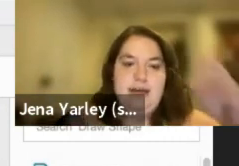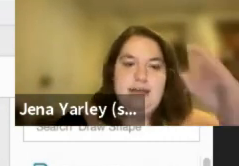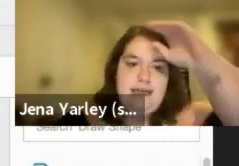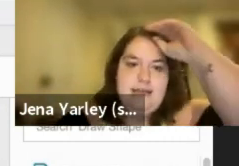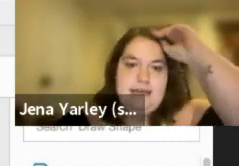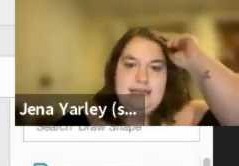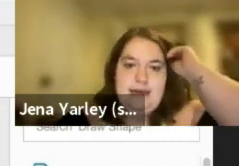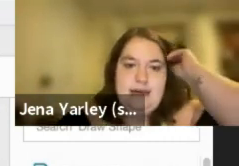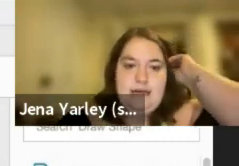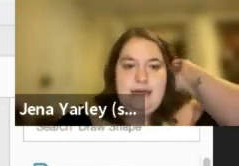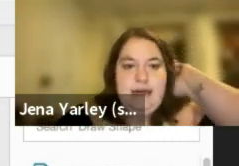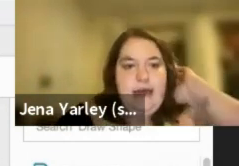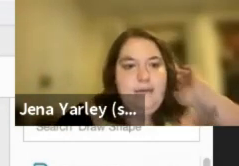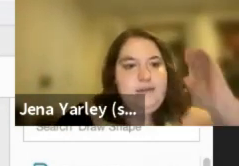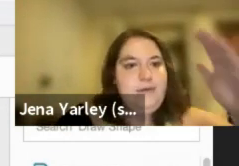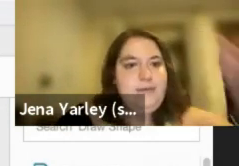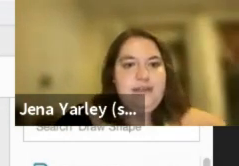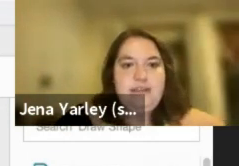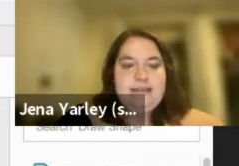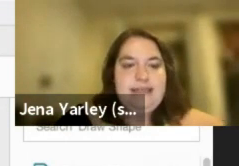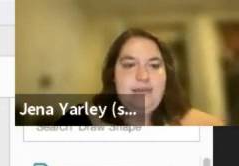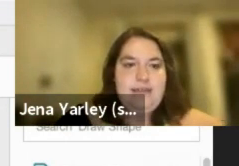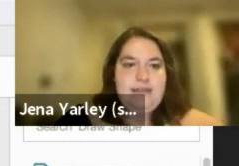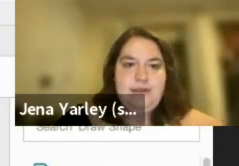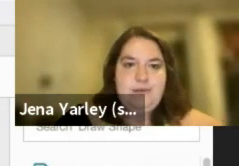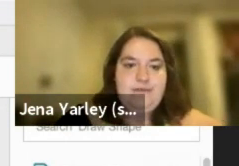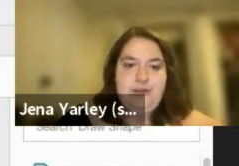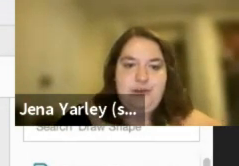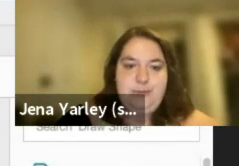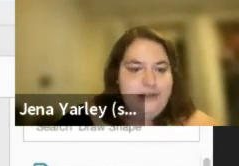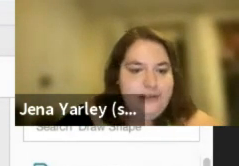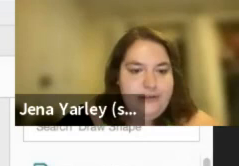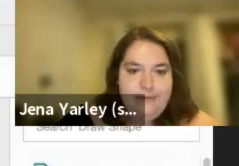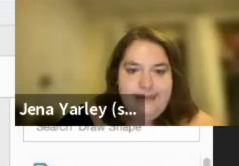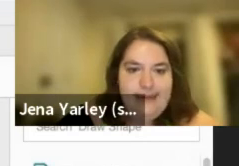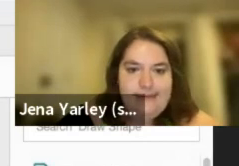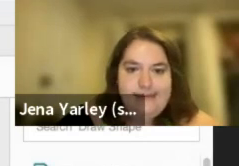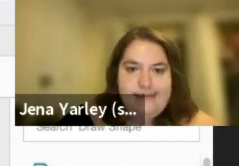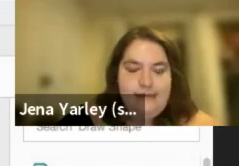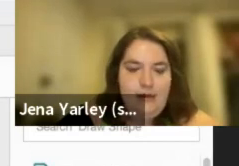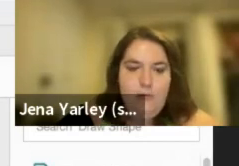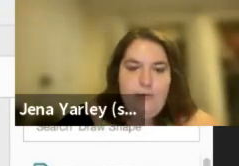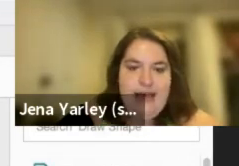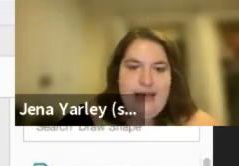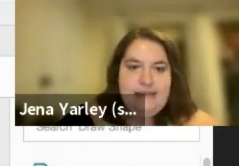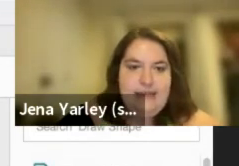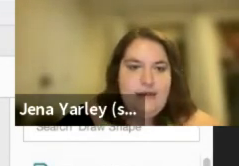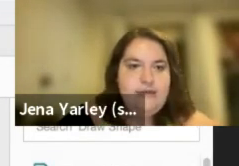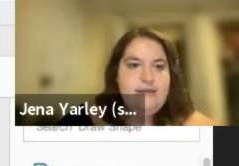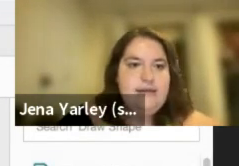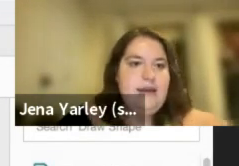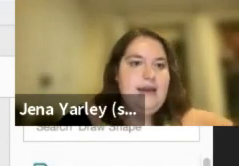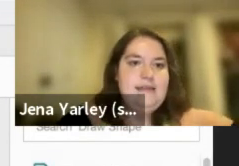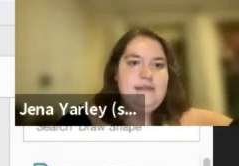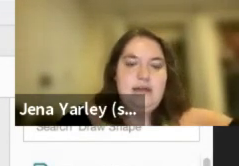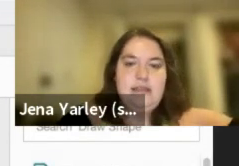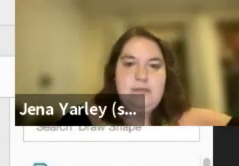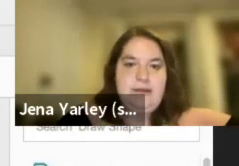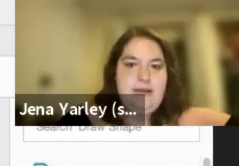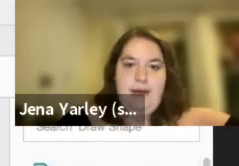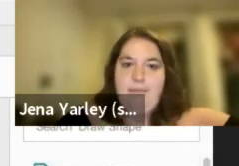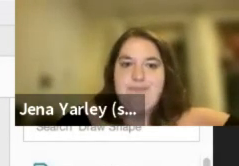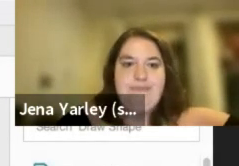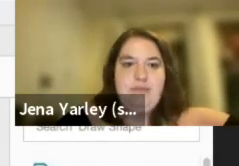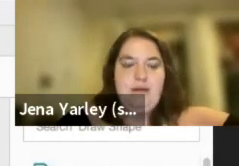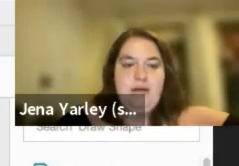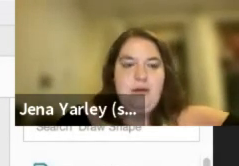for us in this year. So, the materials we sent out, this is our sort of two-pager that we sent with ask letters. And it starts